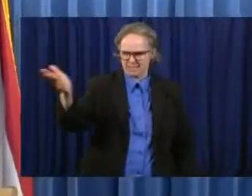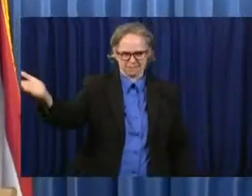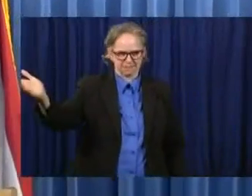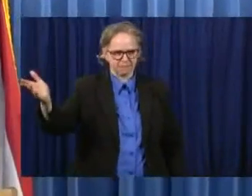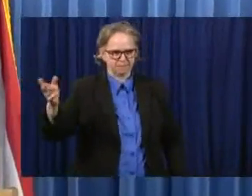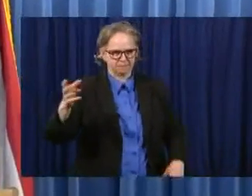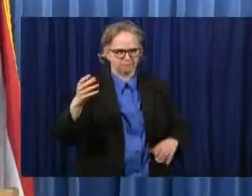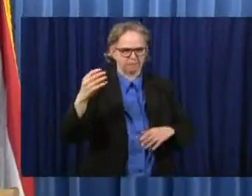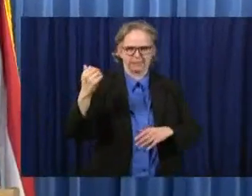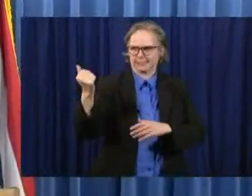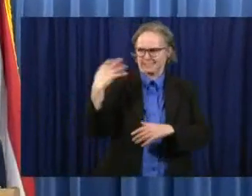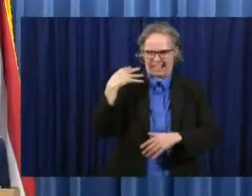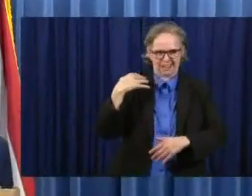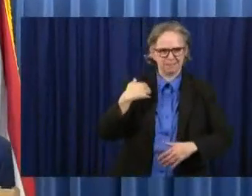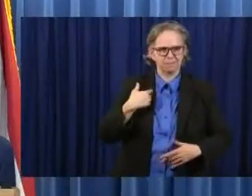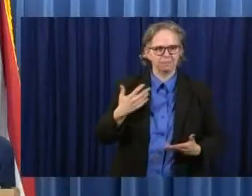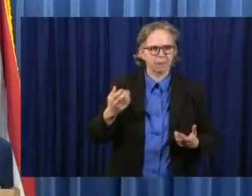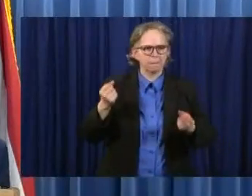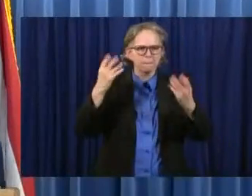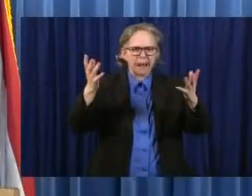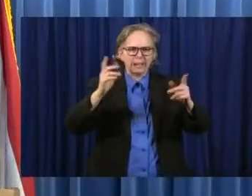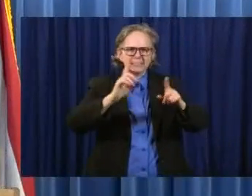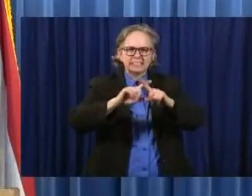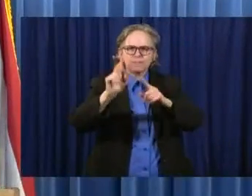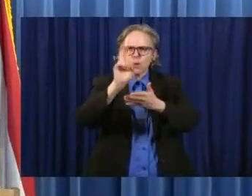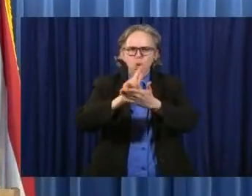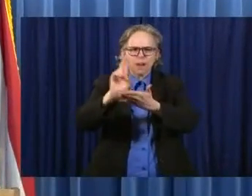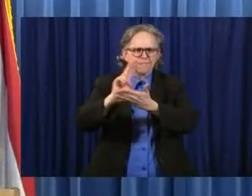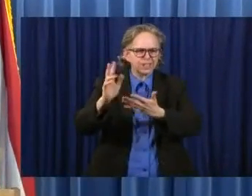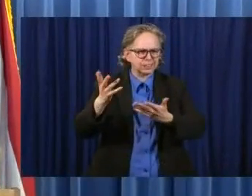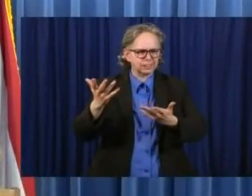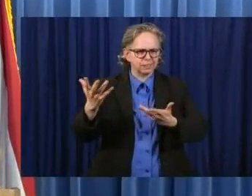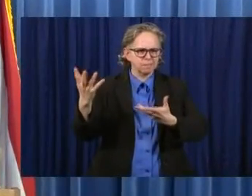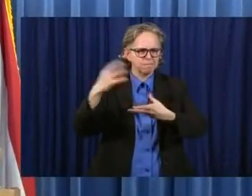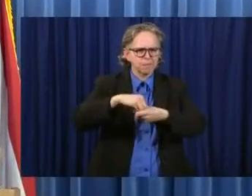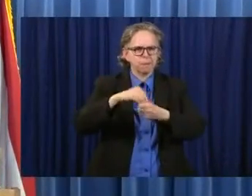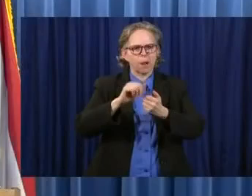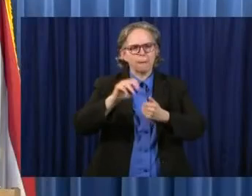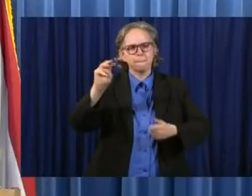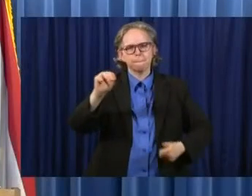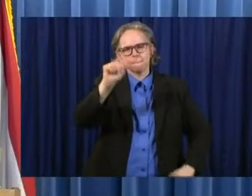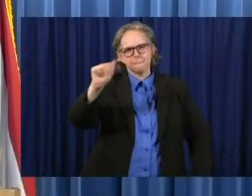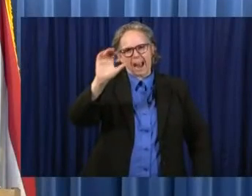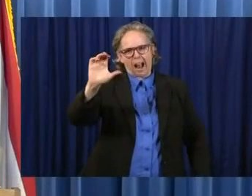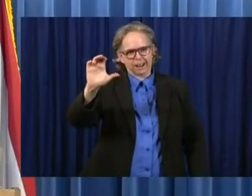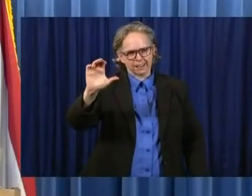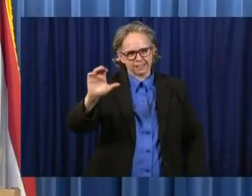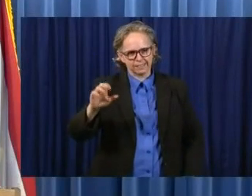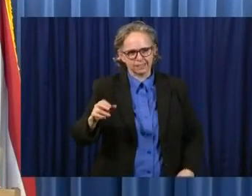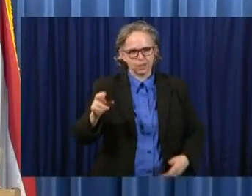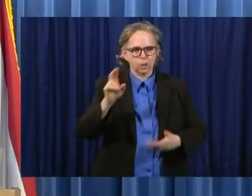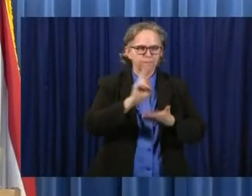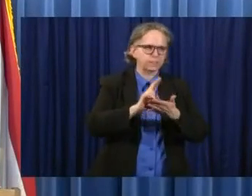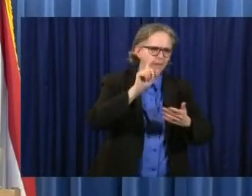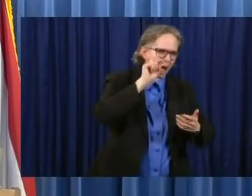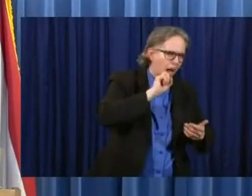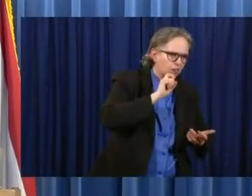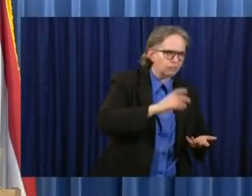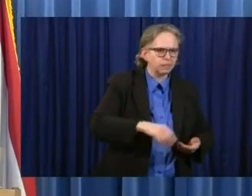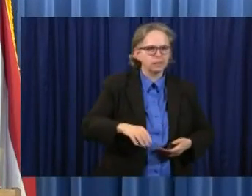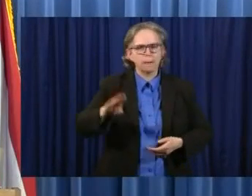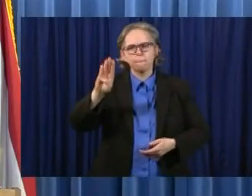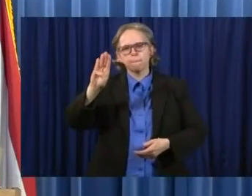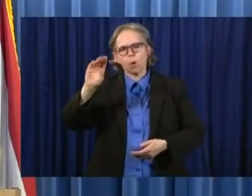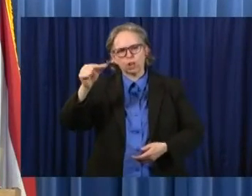Many of our fine universities in Ohio are part of the MAC. University of Akron, Bowling Green, Kent State, Miami,